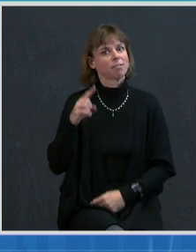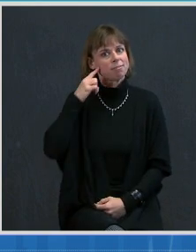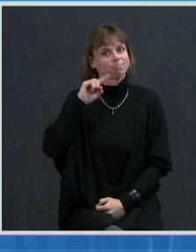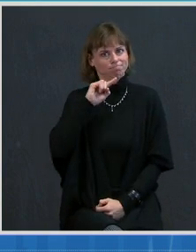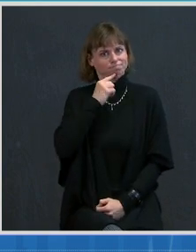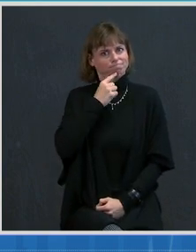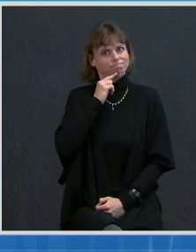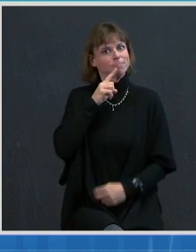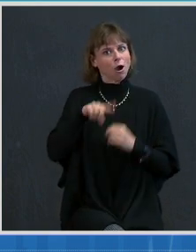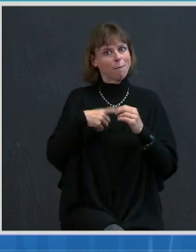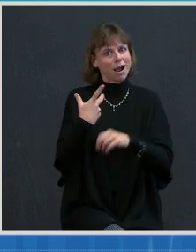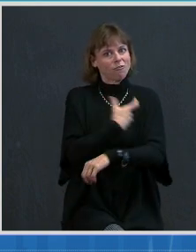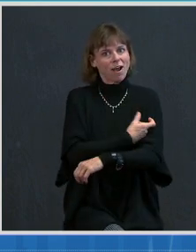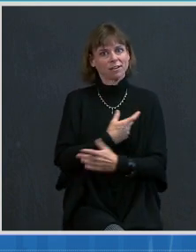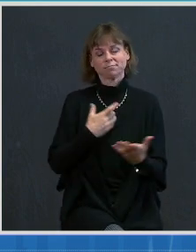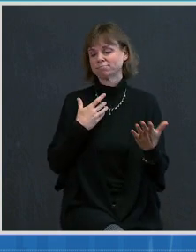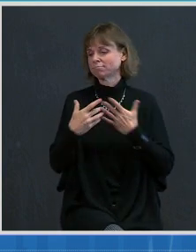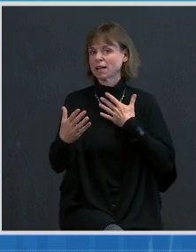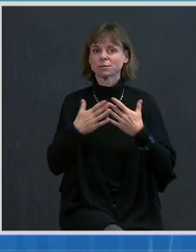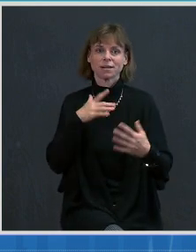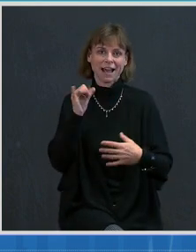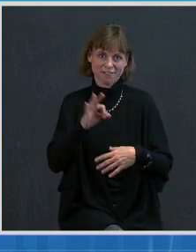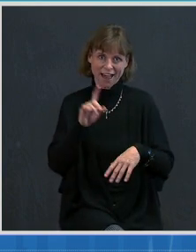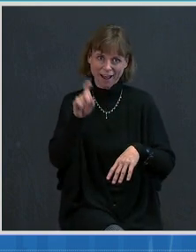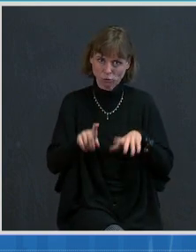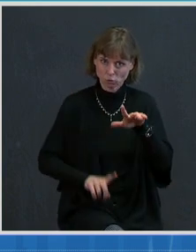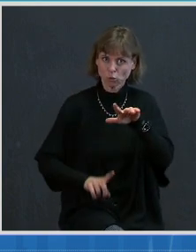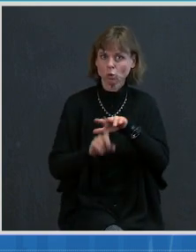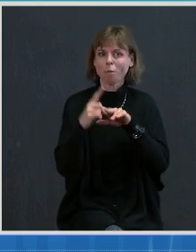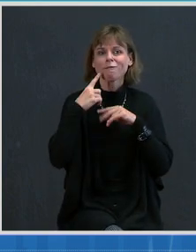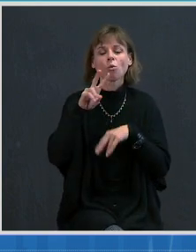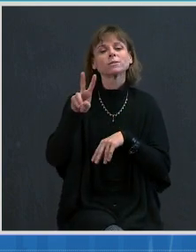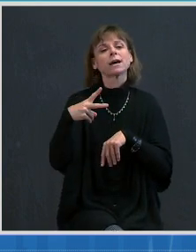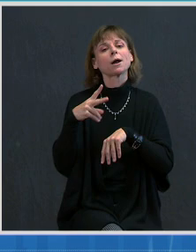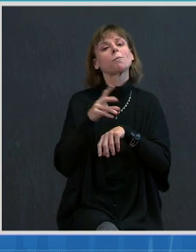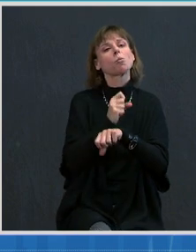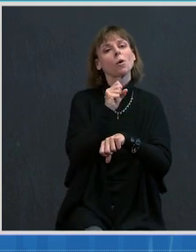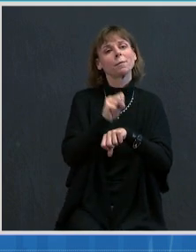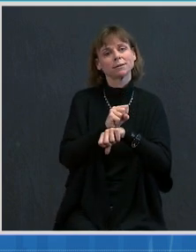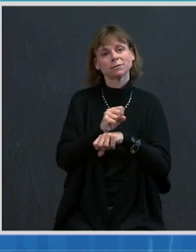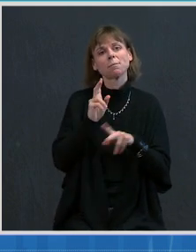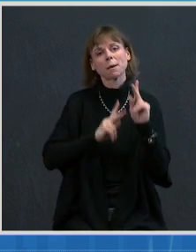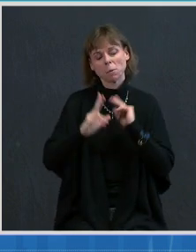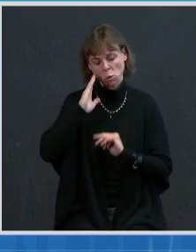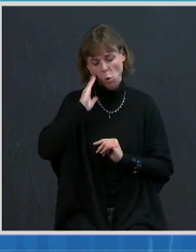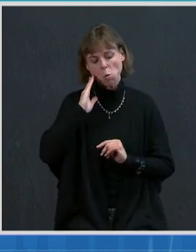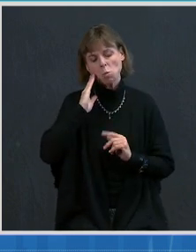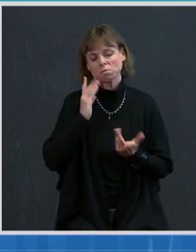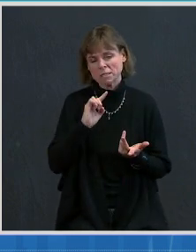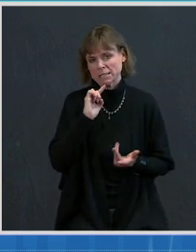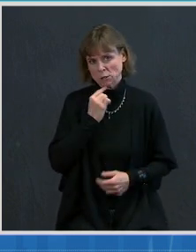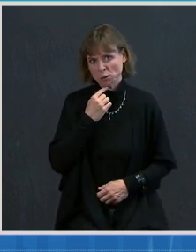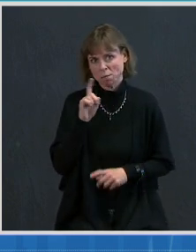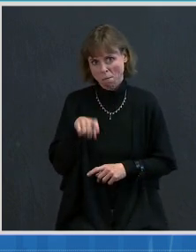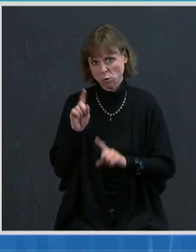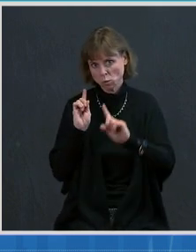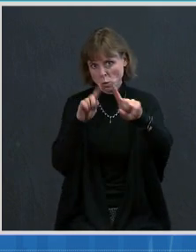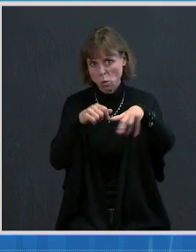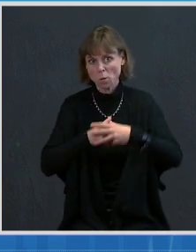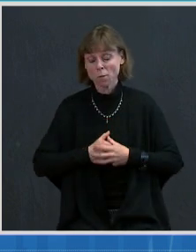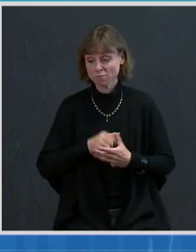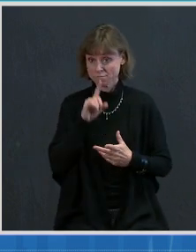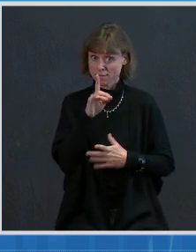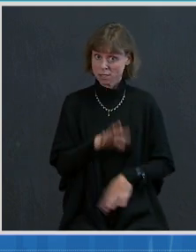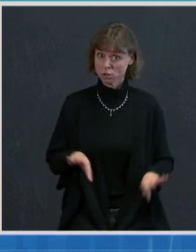when it means taking time to show up for their second appointment. It is a remarkable what we can do as a nation when we are united